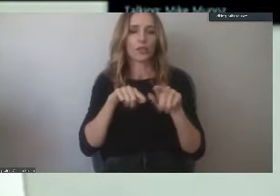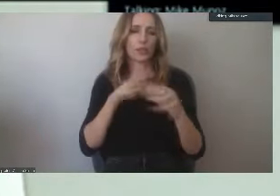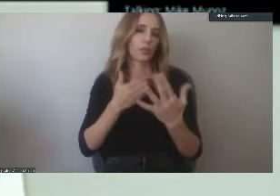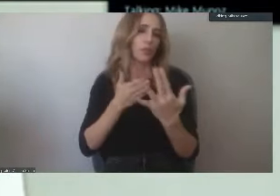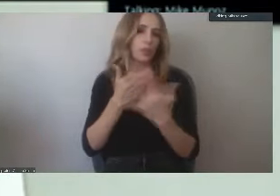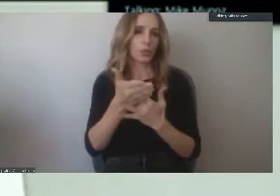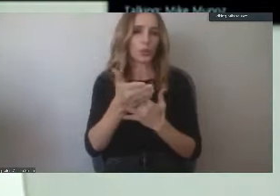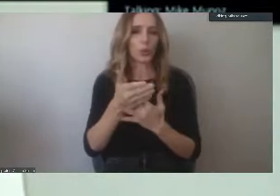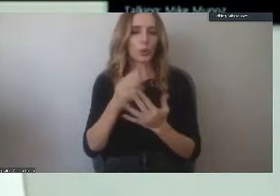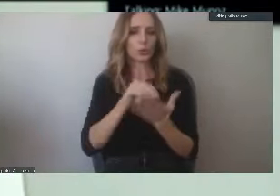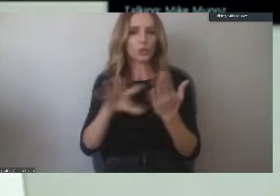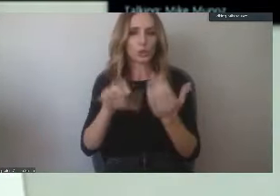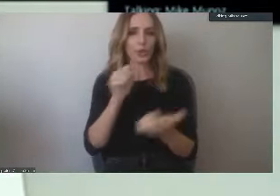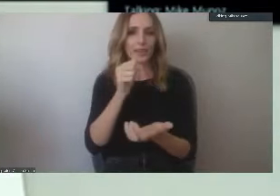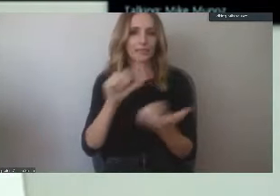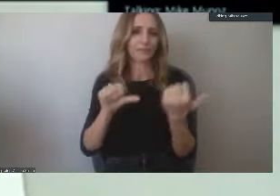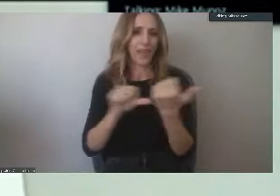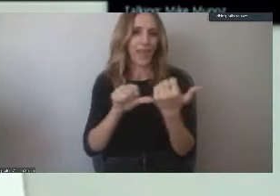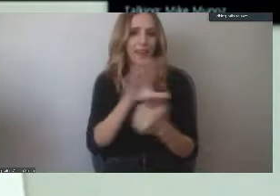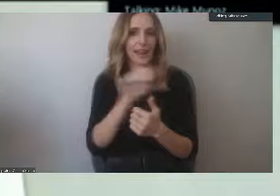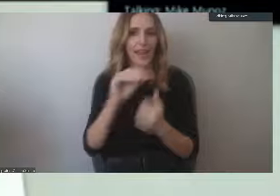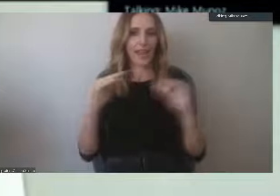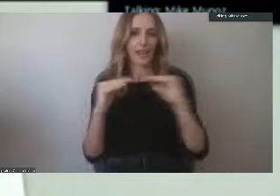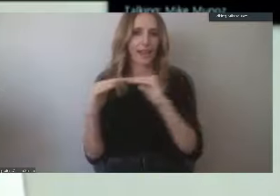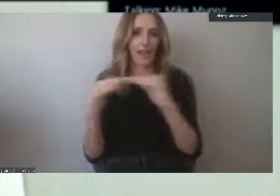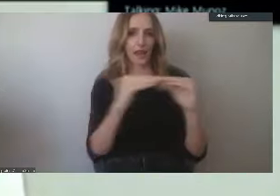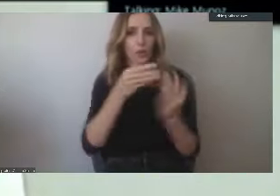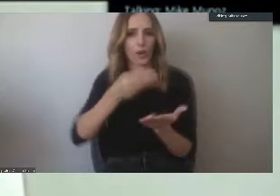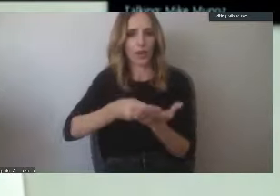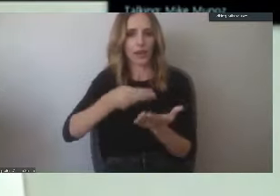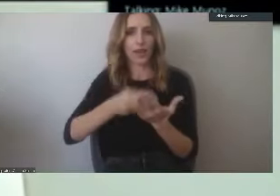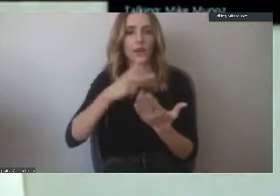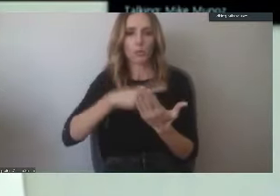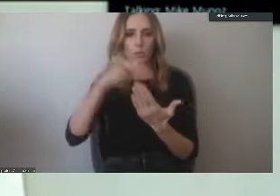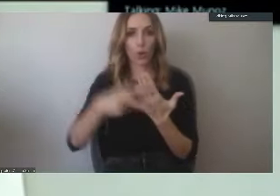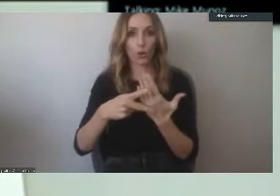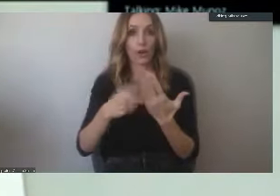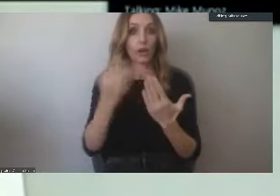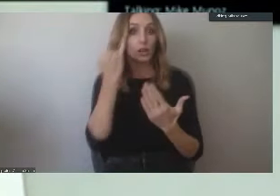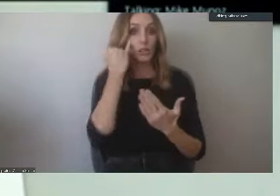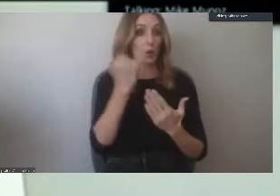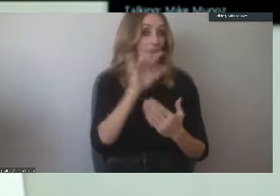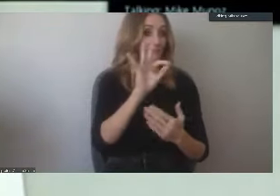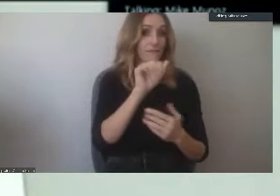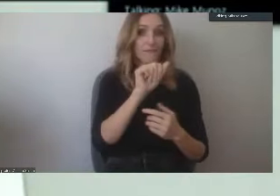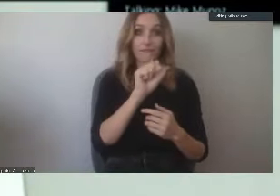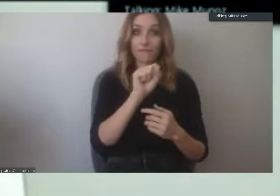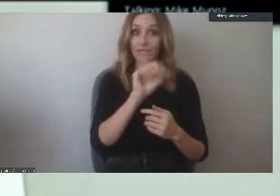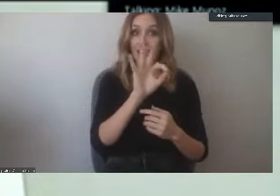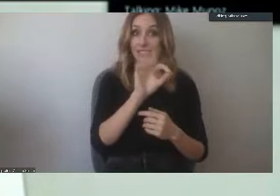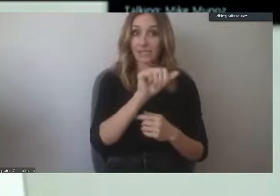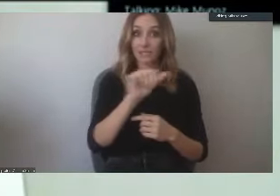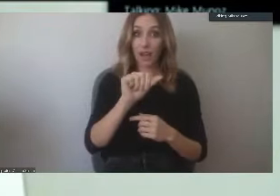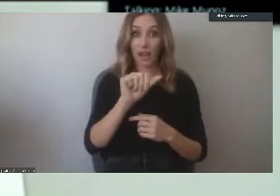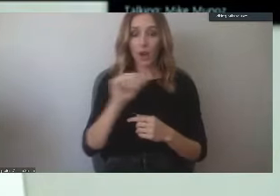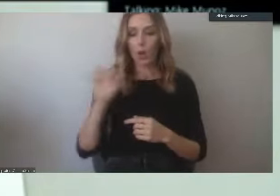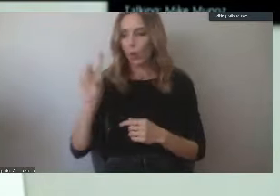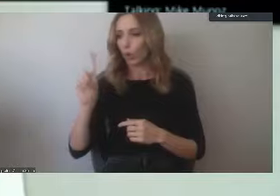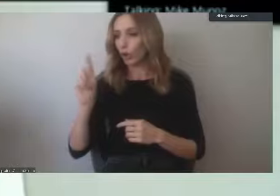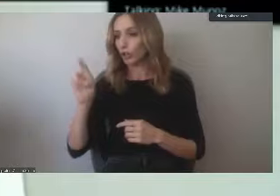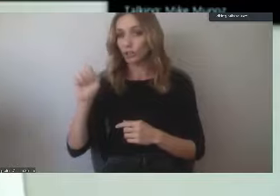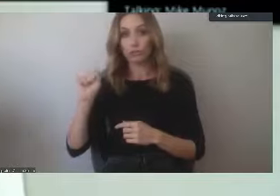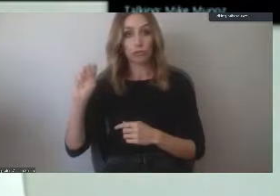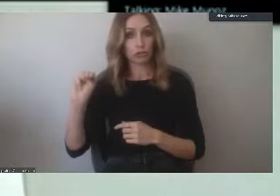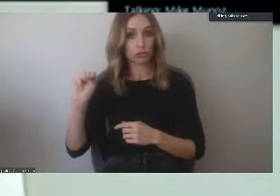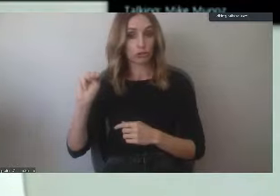Program funding. So again, whether you're eligible for FAFSA or you're eligible for the California DREAM Act, we're supporting you with the emergency